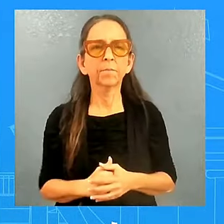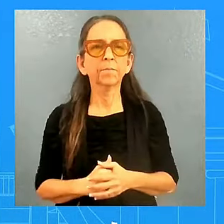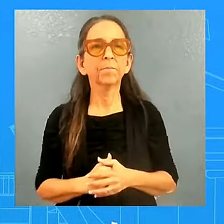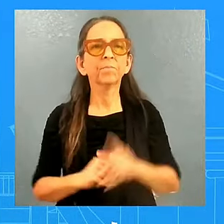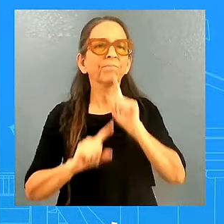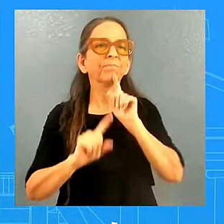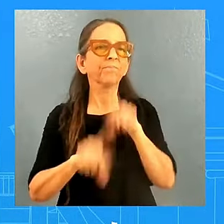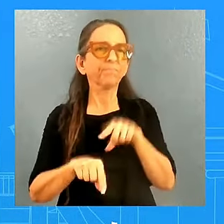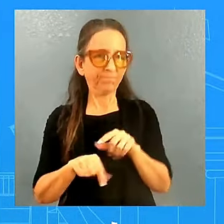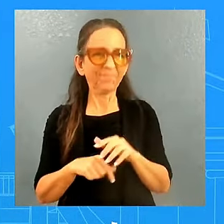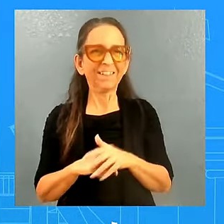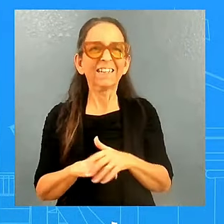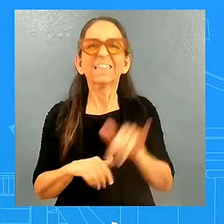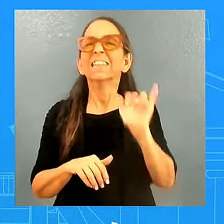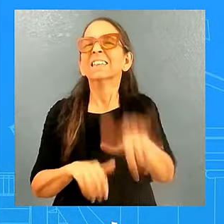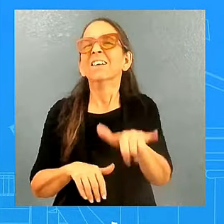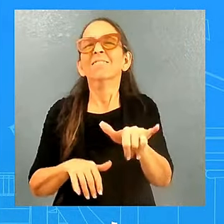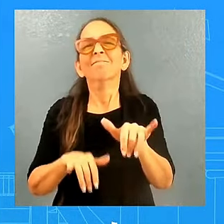for